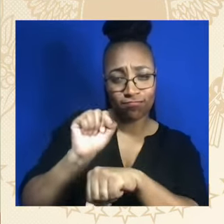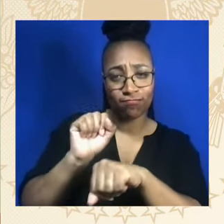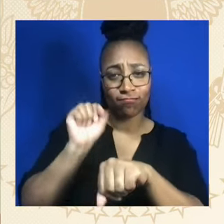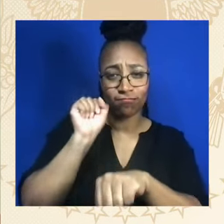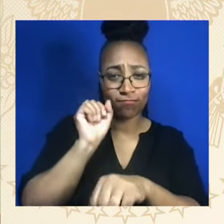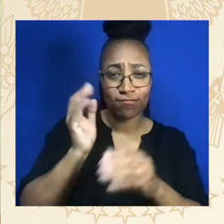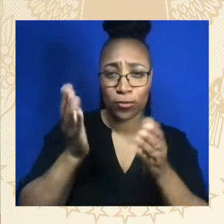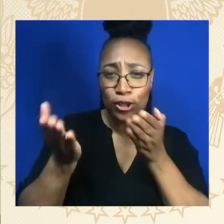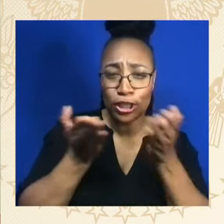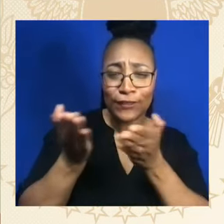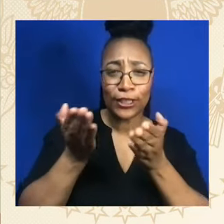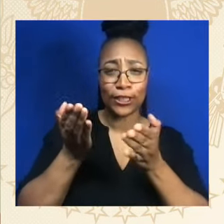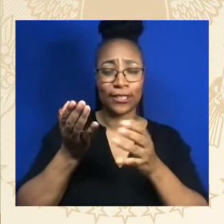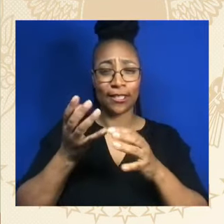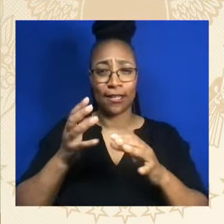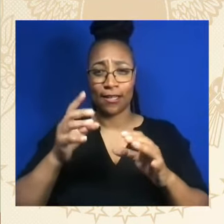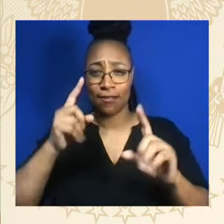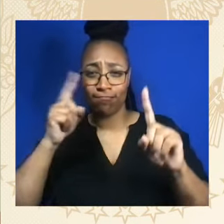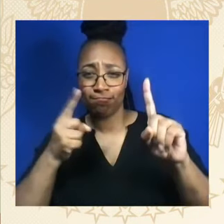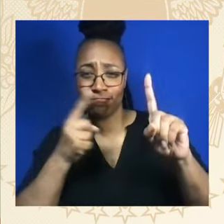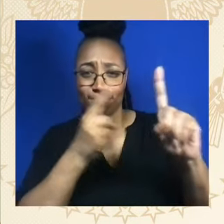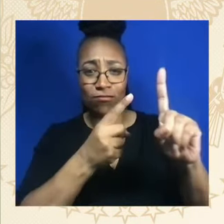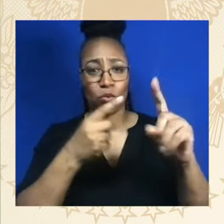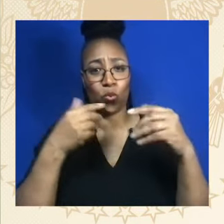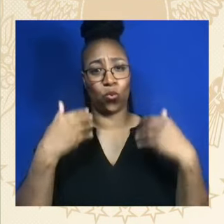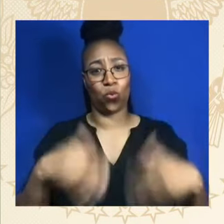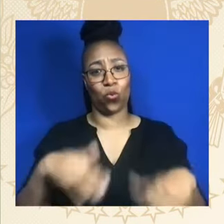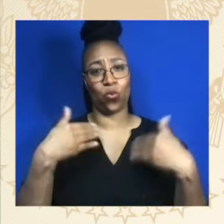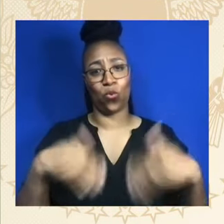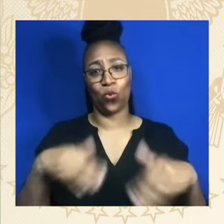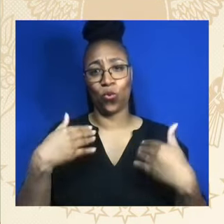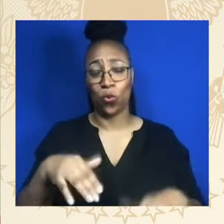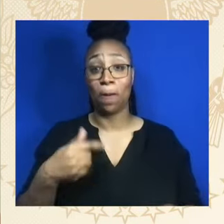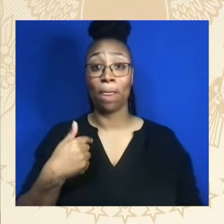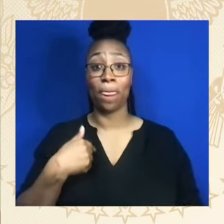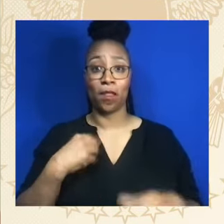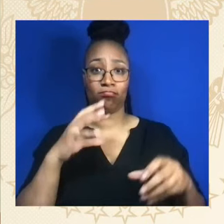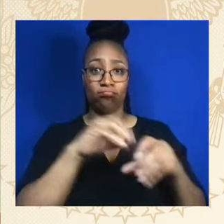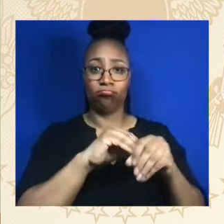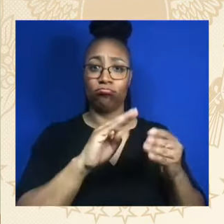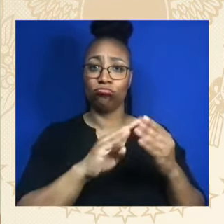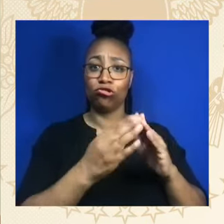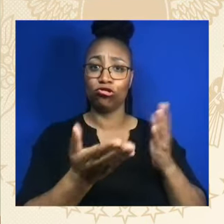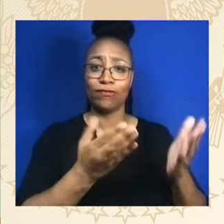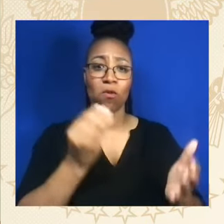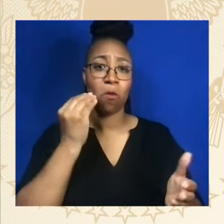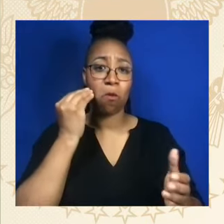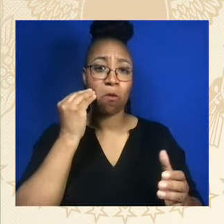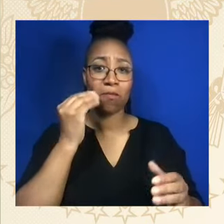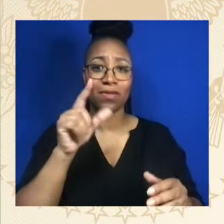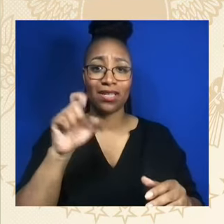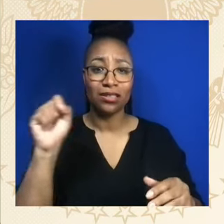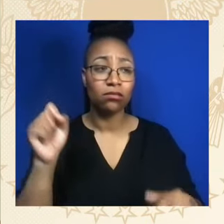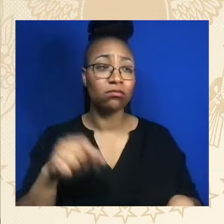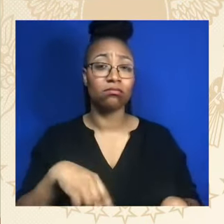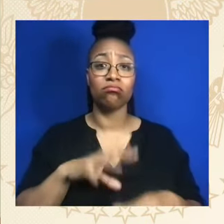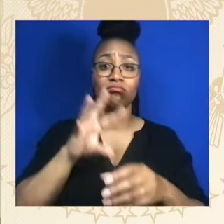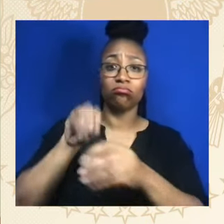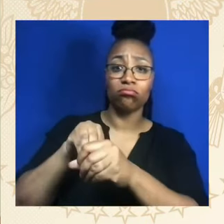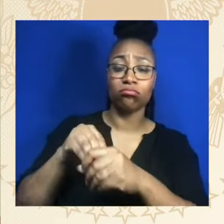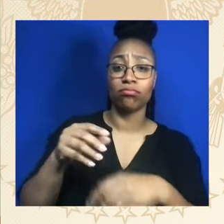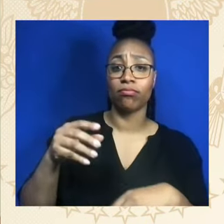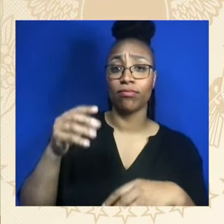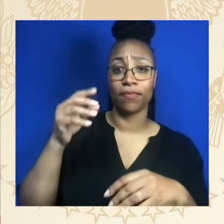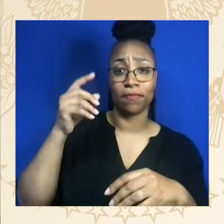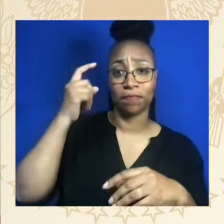impacts my peers, I've organized events to raise awareness and advocate for additional services. I also mentor middle school students